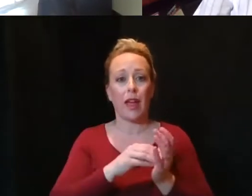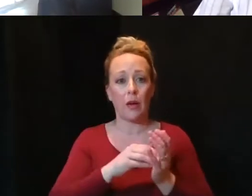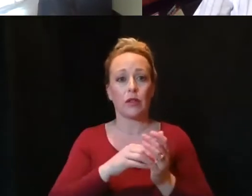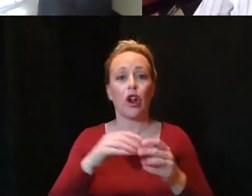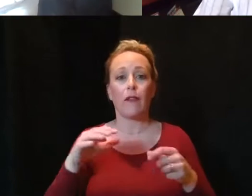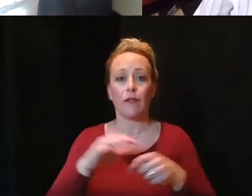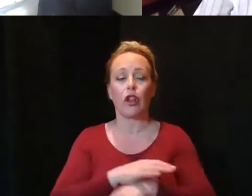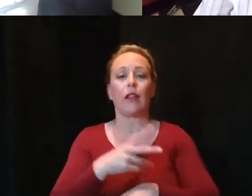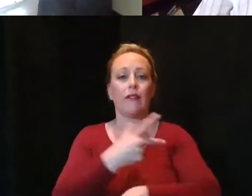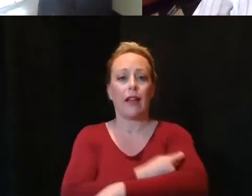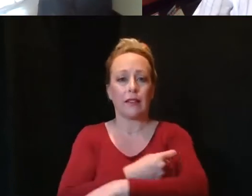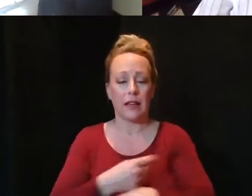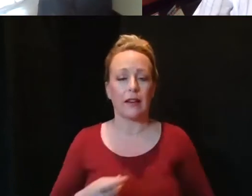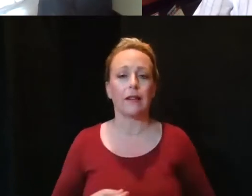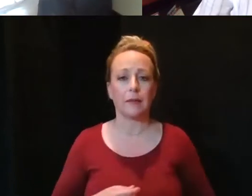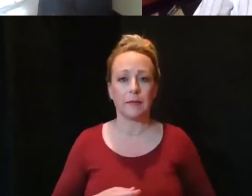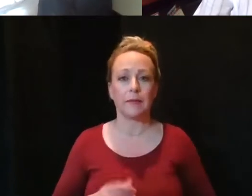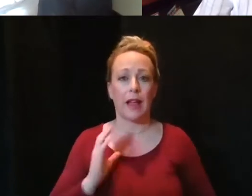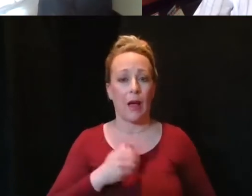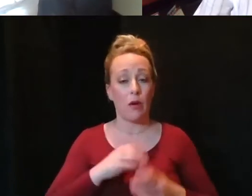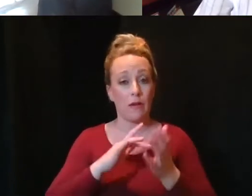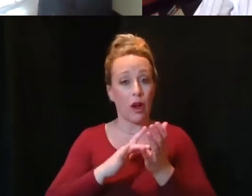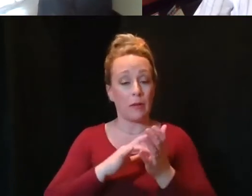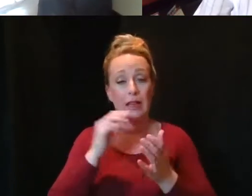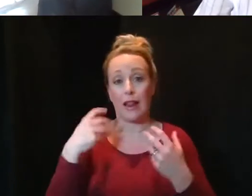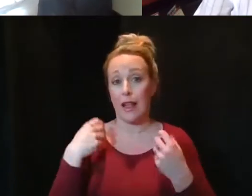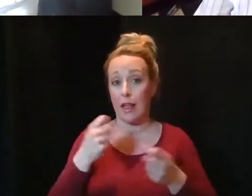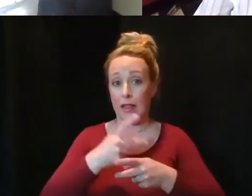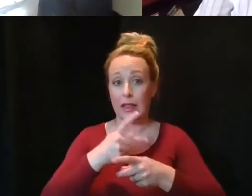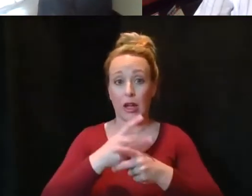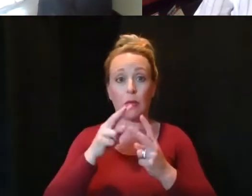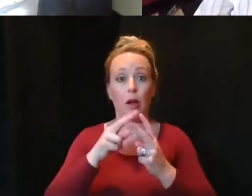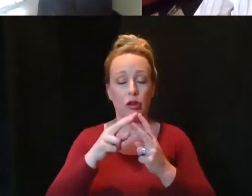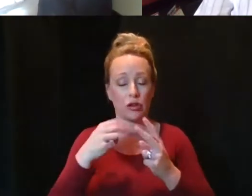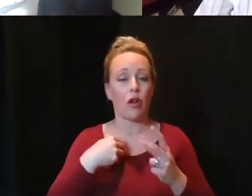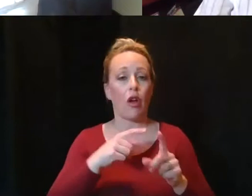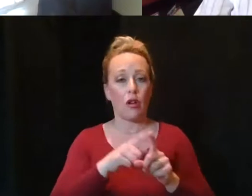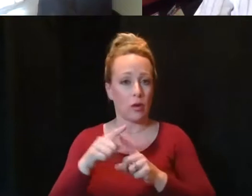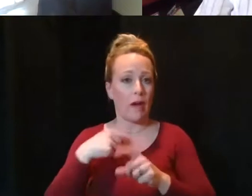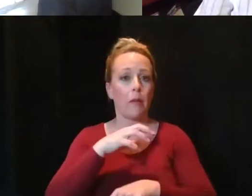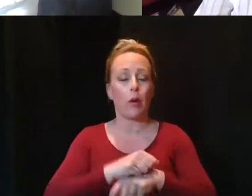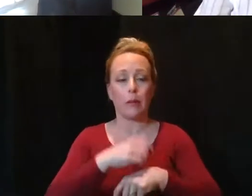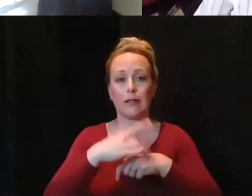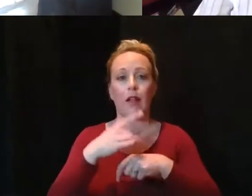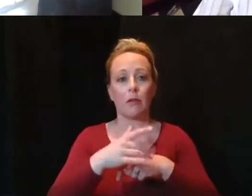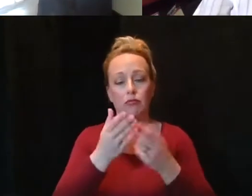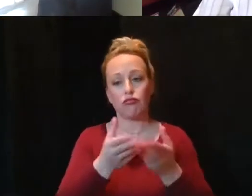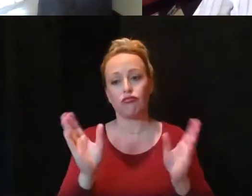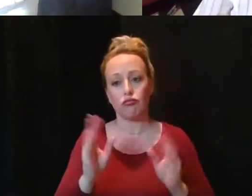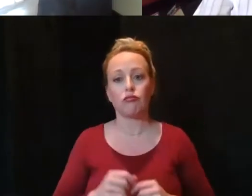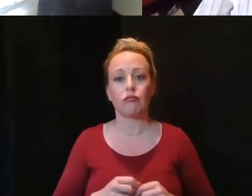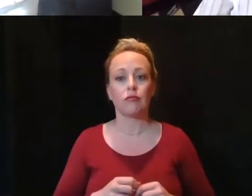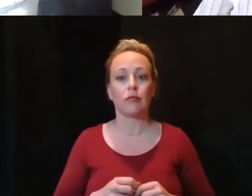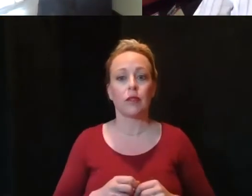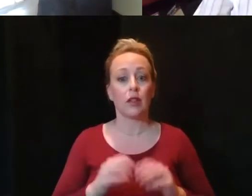fully vaccinated. Our pharmacy and healthcare partners also have appointments available throughout the area. To